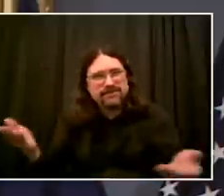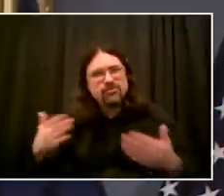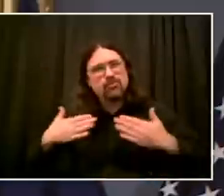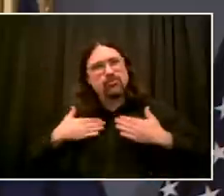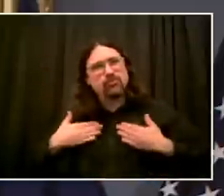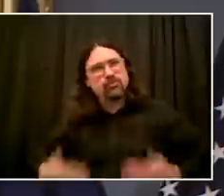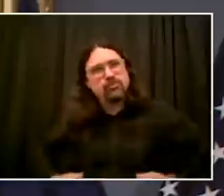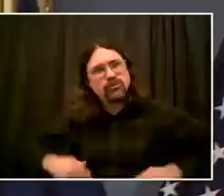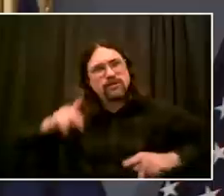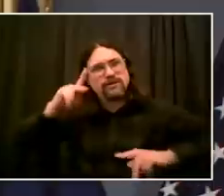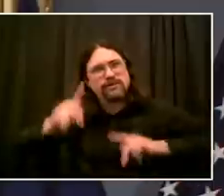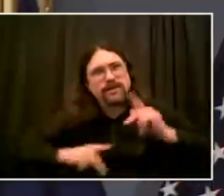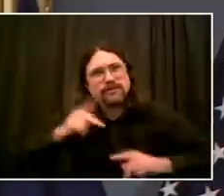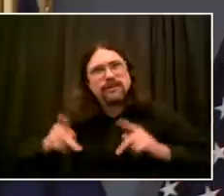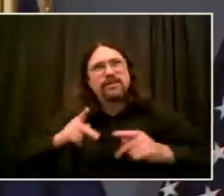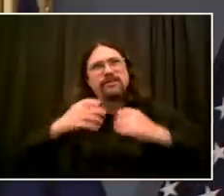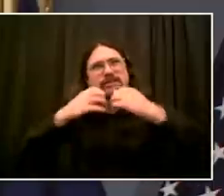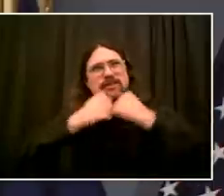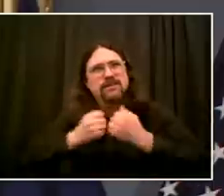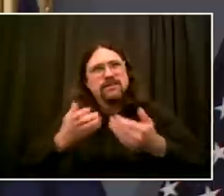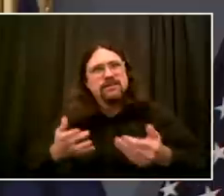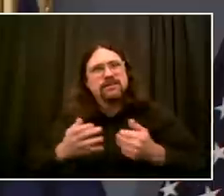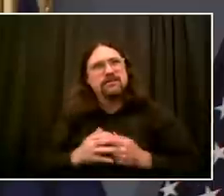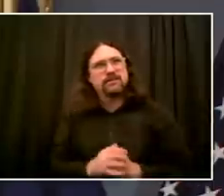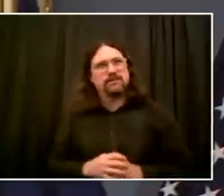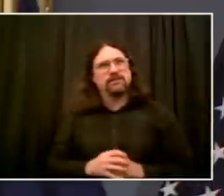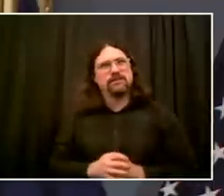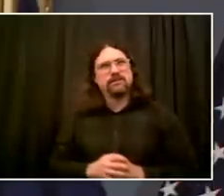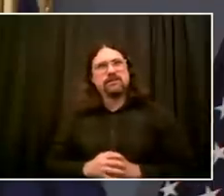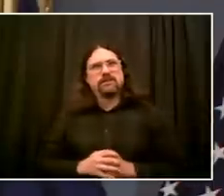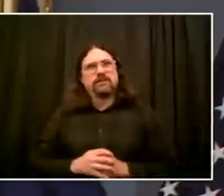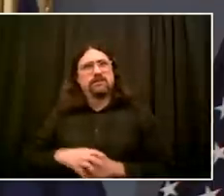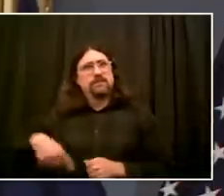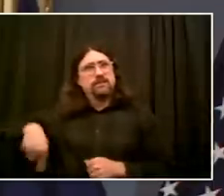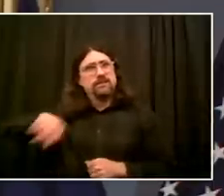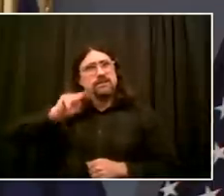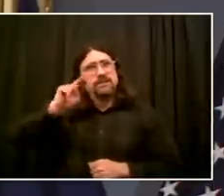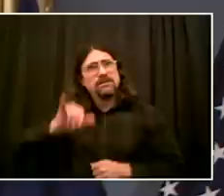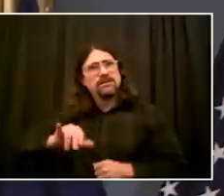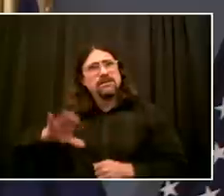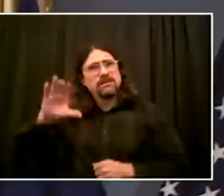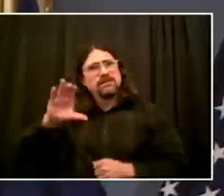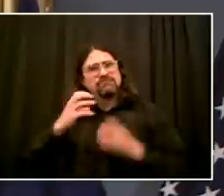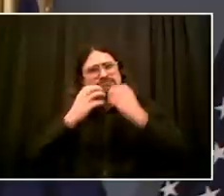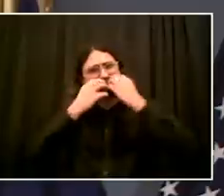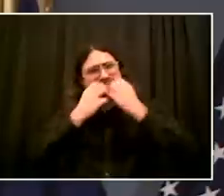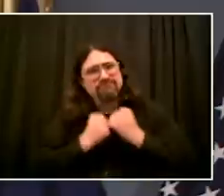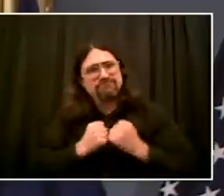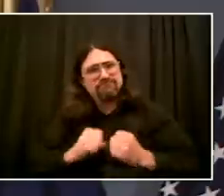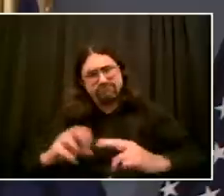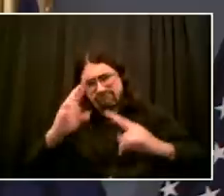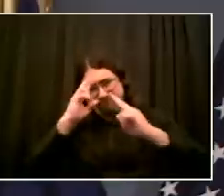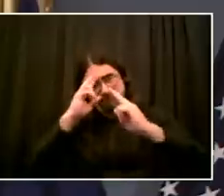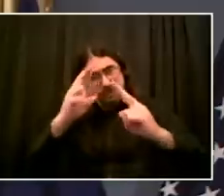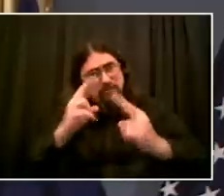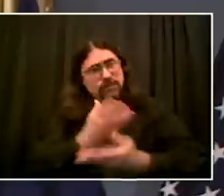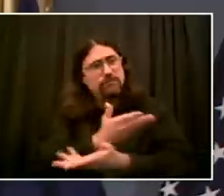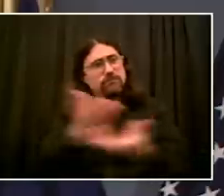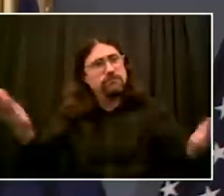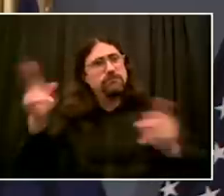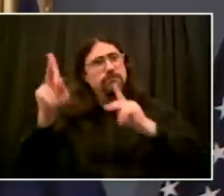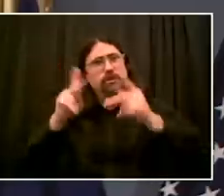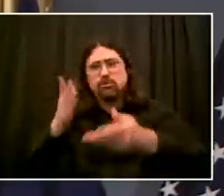have a problem. And there are going to be disciplinary actions taken on some of the officers we've seen already in videos because what they did was wrong.